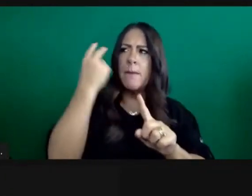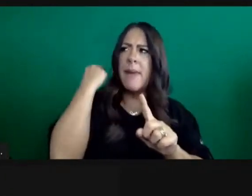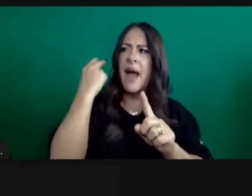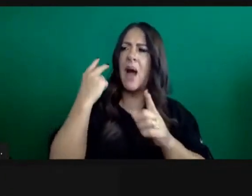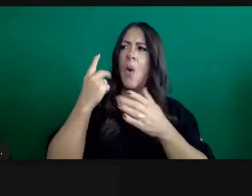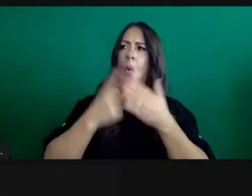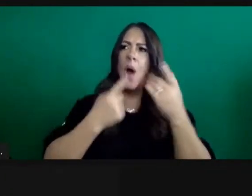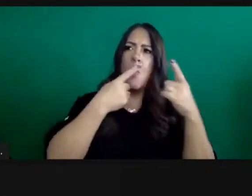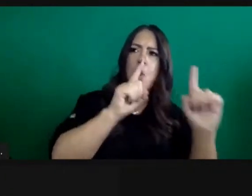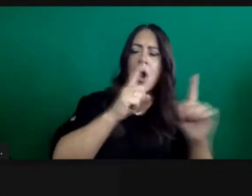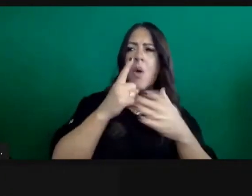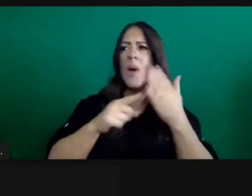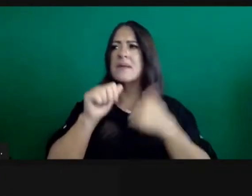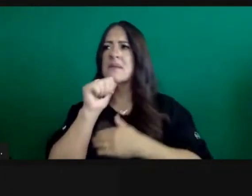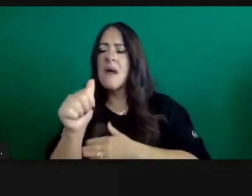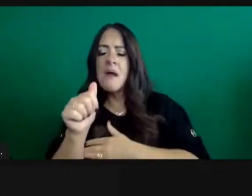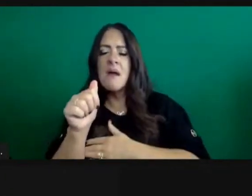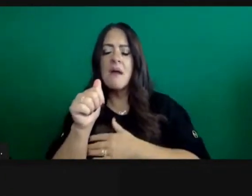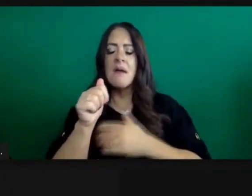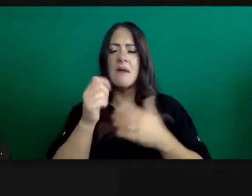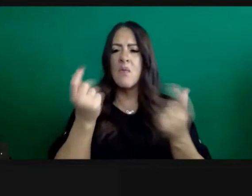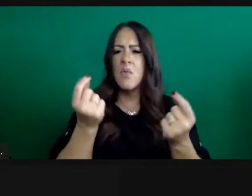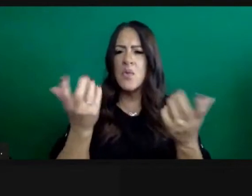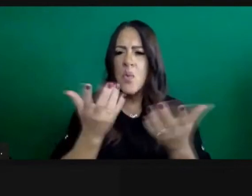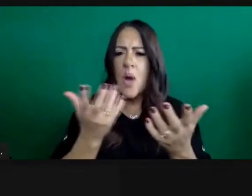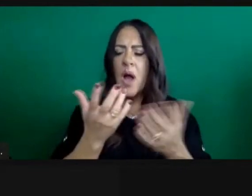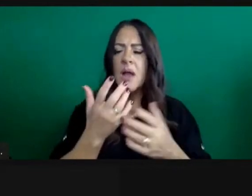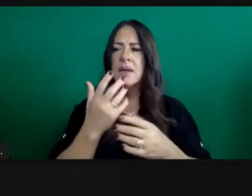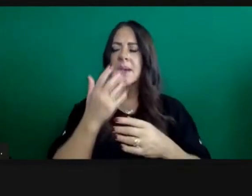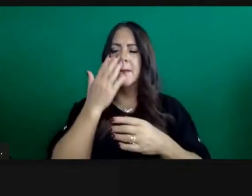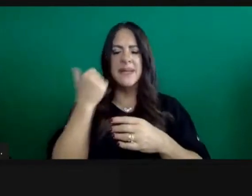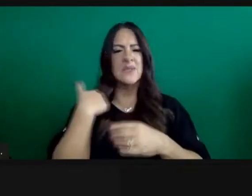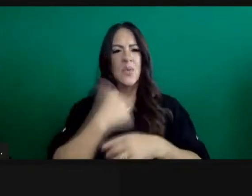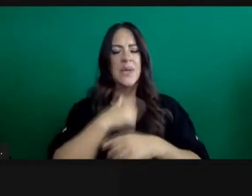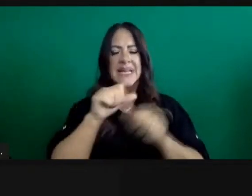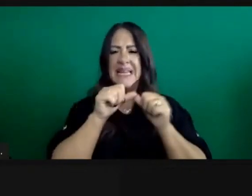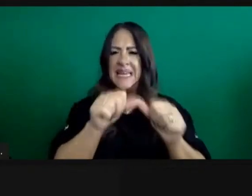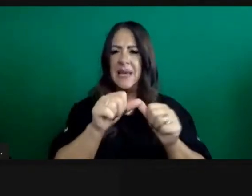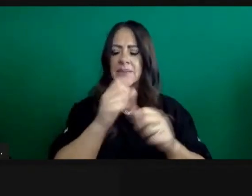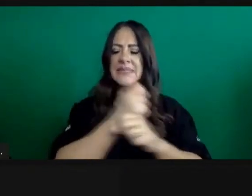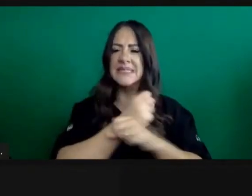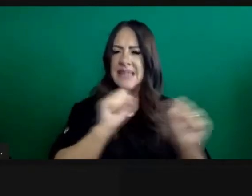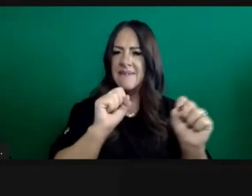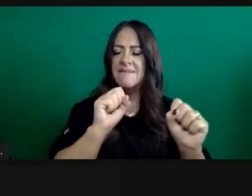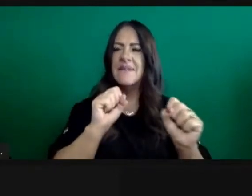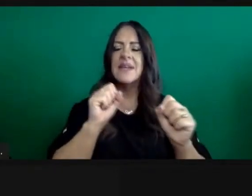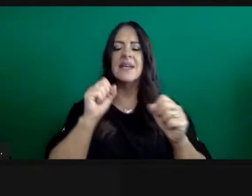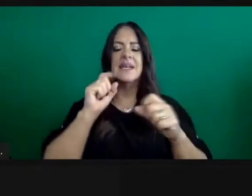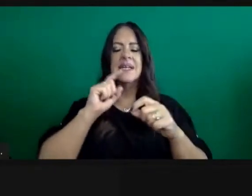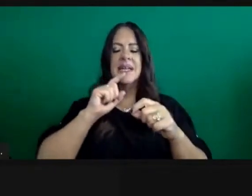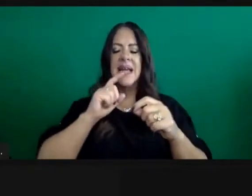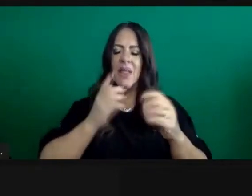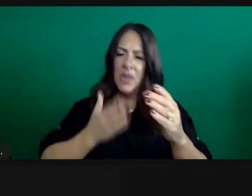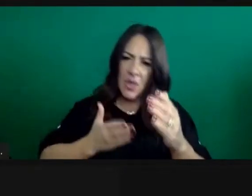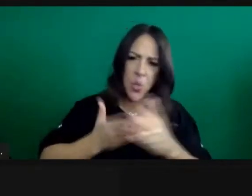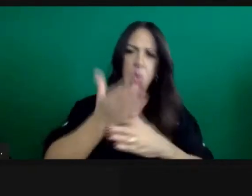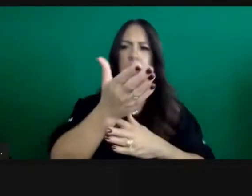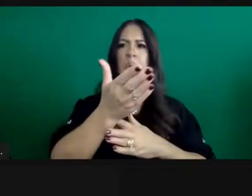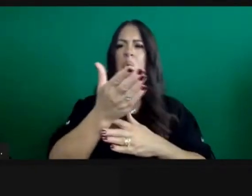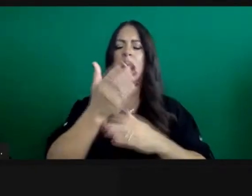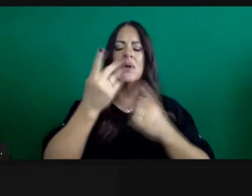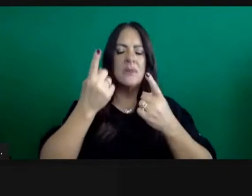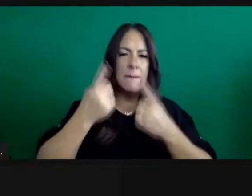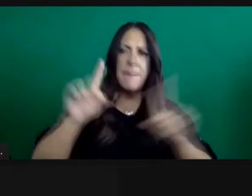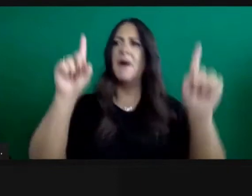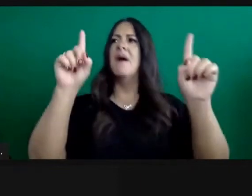in the best way possible while making sure that we stay safe and we get to the other side of this with as many